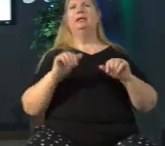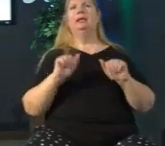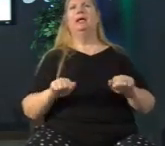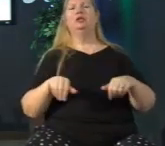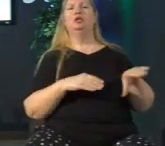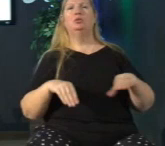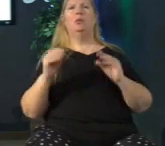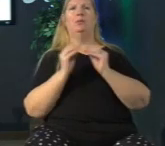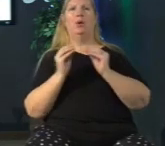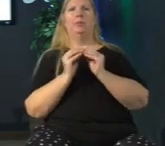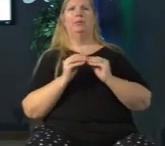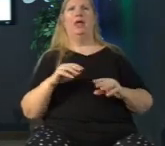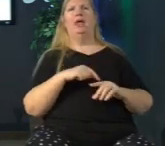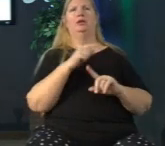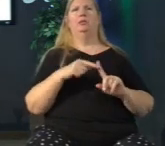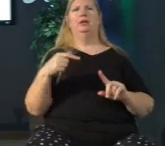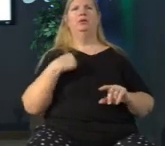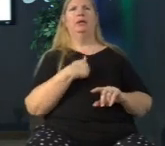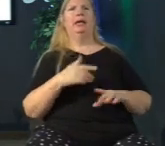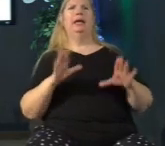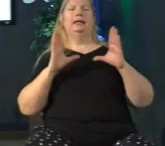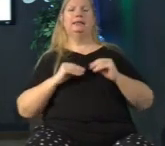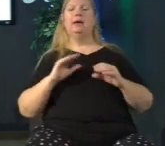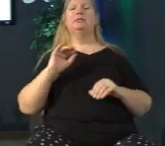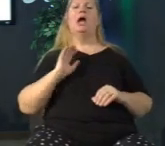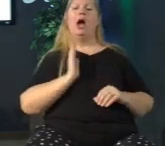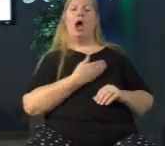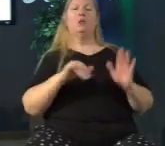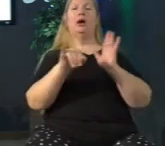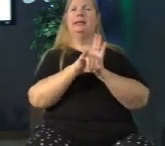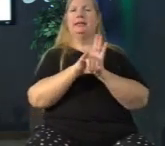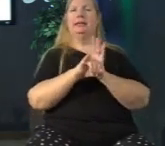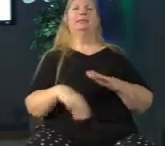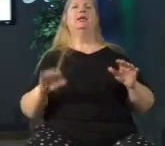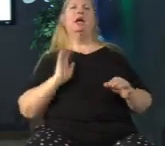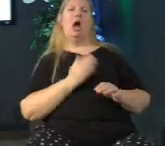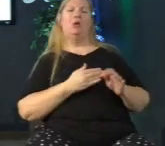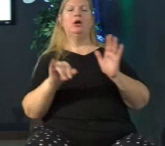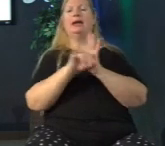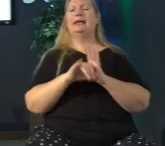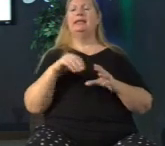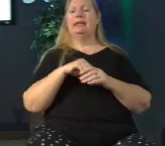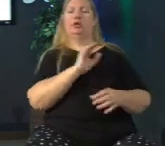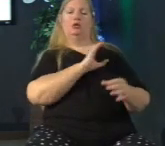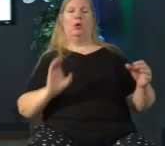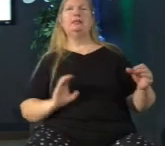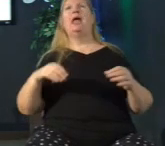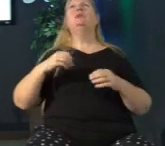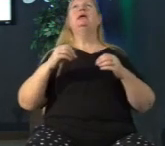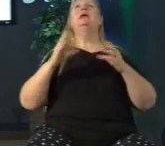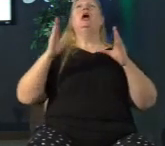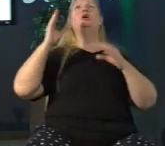because when we claim our identity when we claim our identity in Christ when we acknowledge who we are because we have been